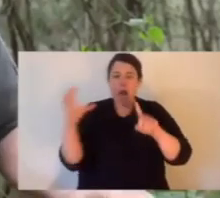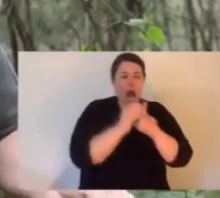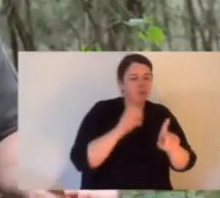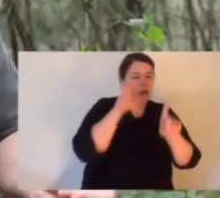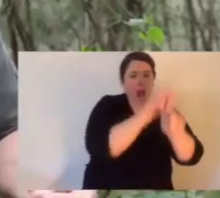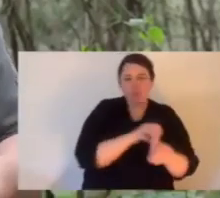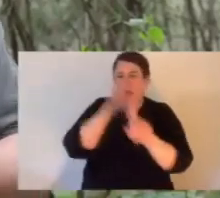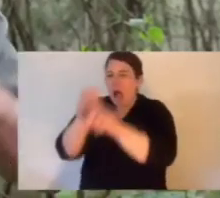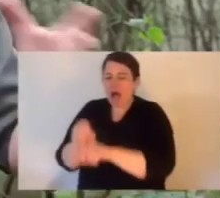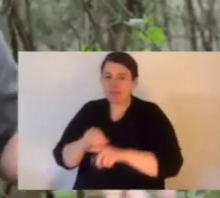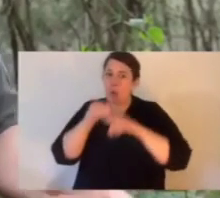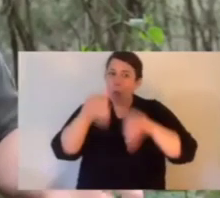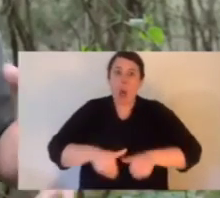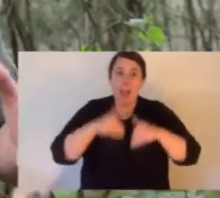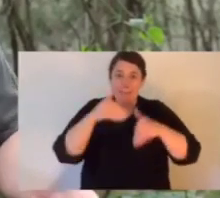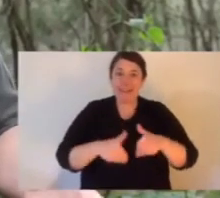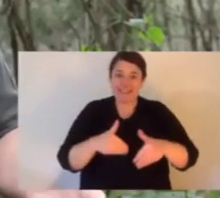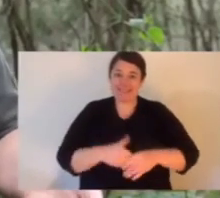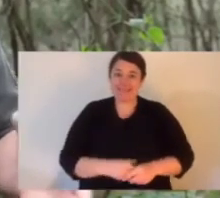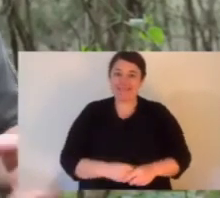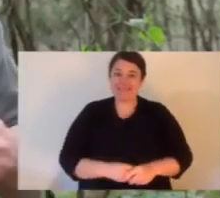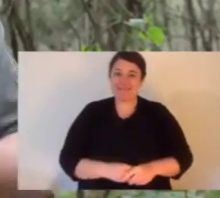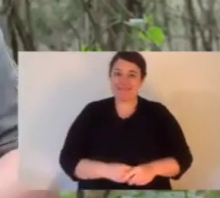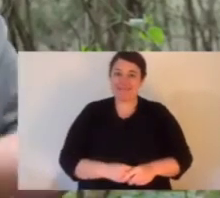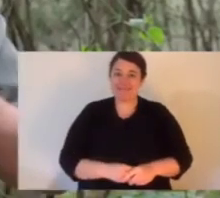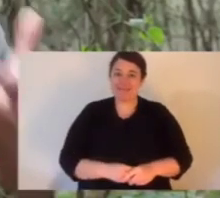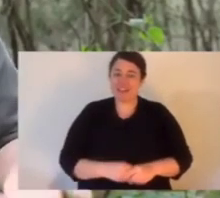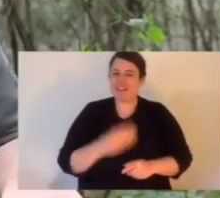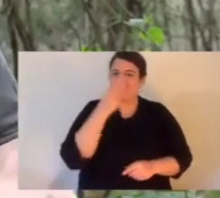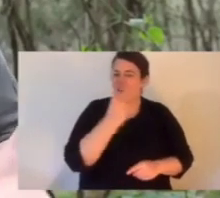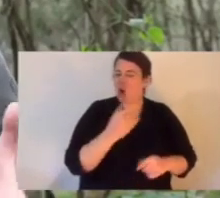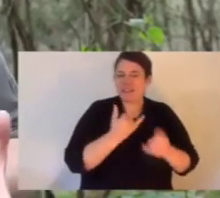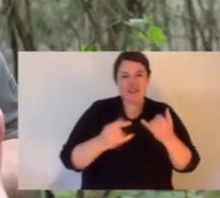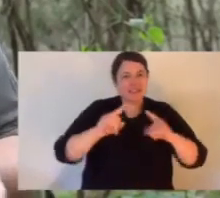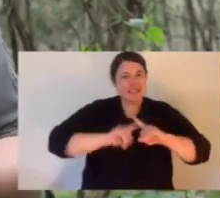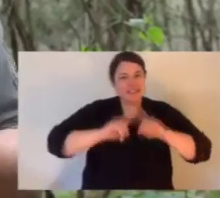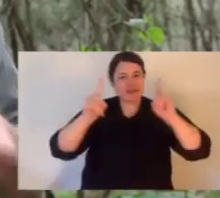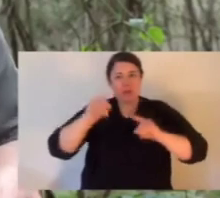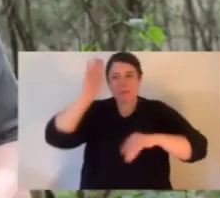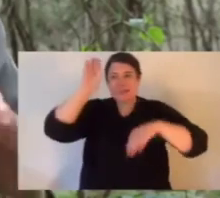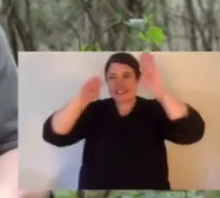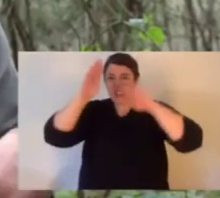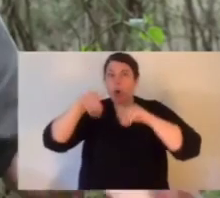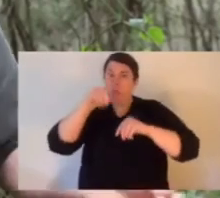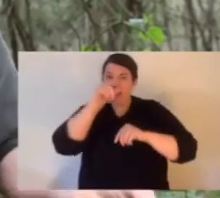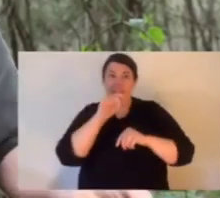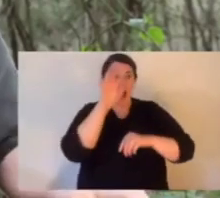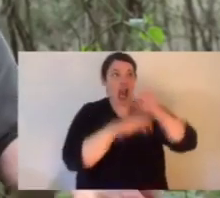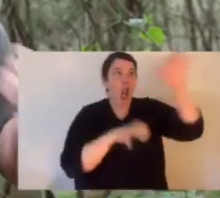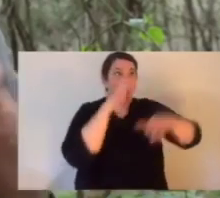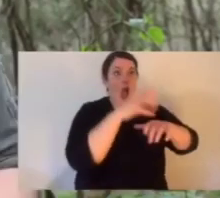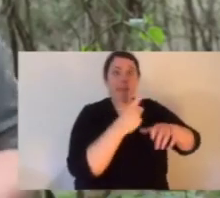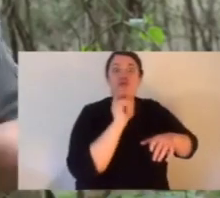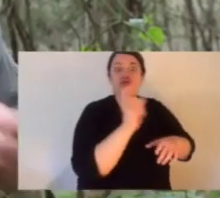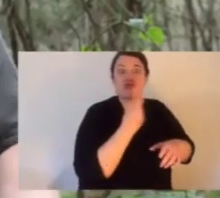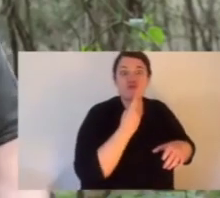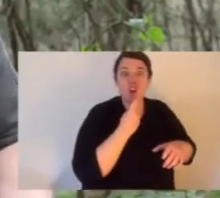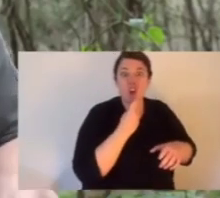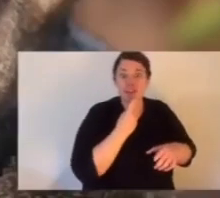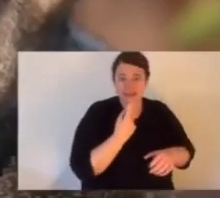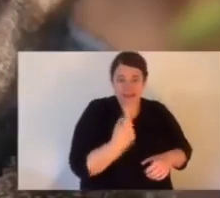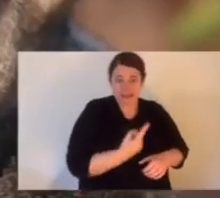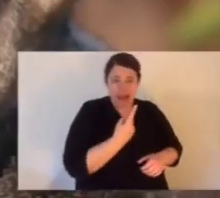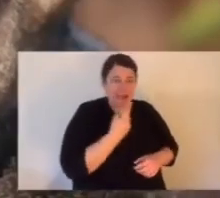radically in the last couple of hundred years. When Europeans came to Australia they brought with them the feral fox and the feral